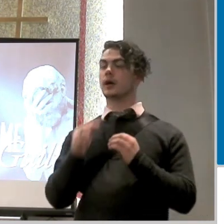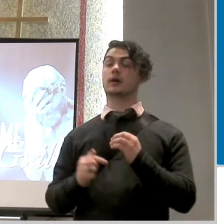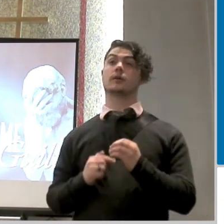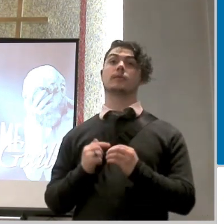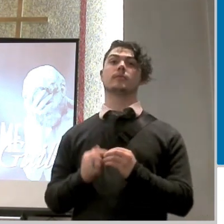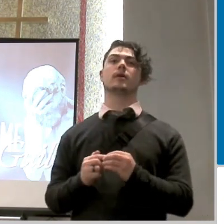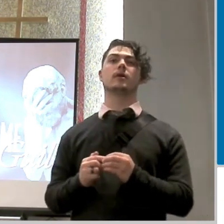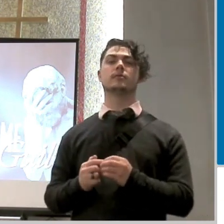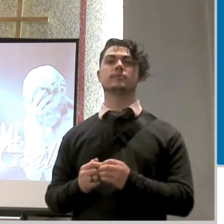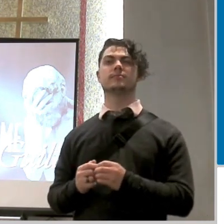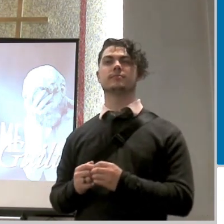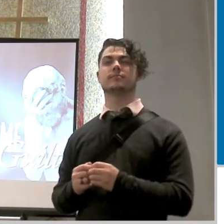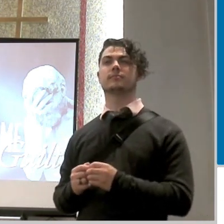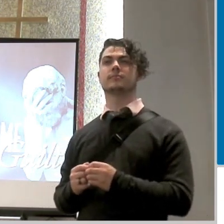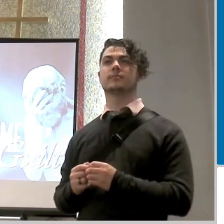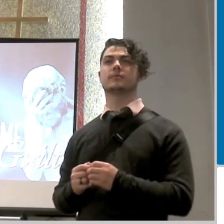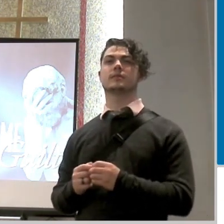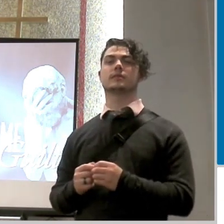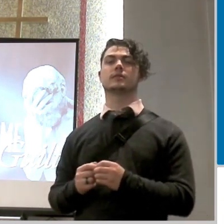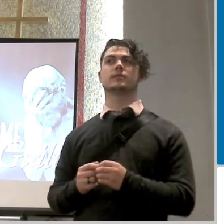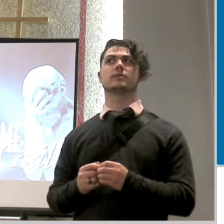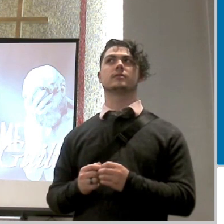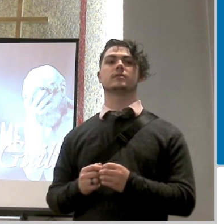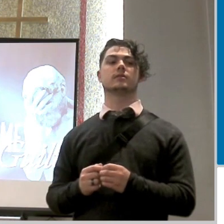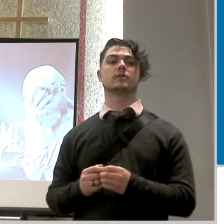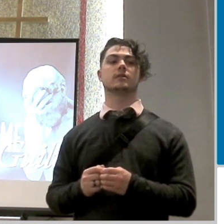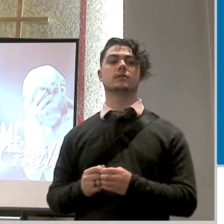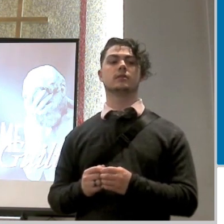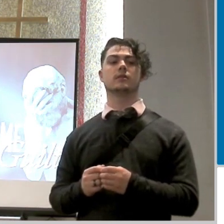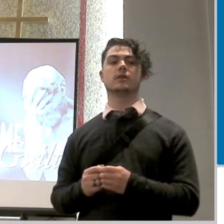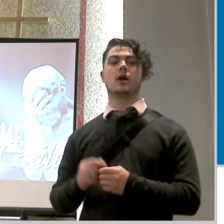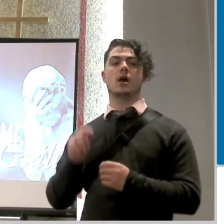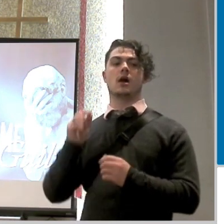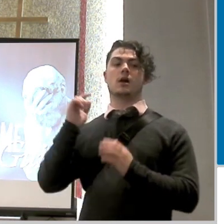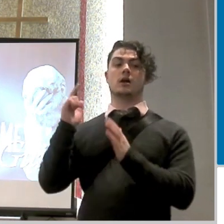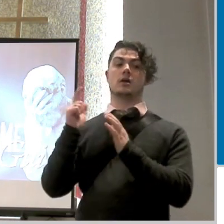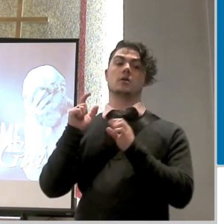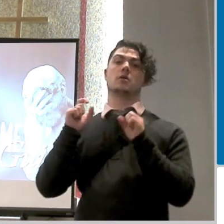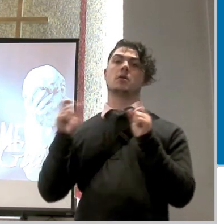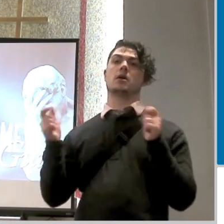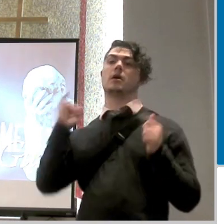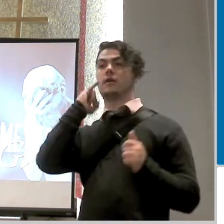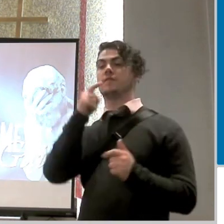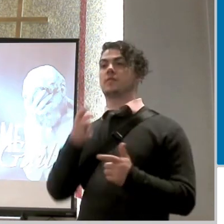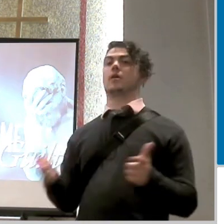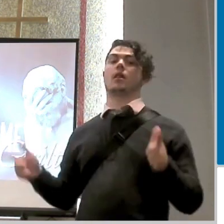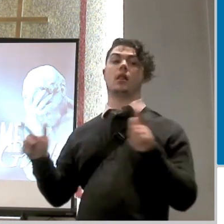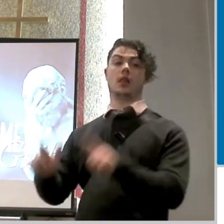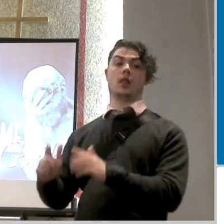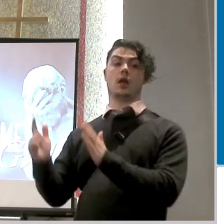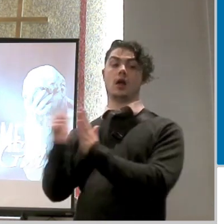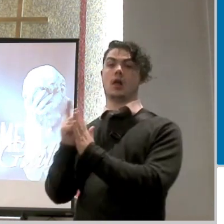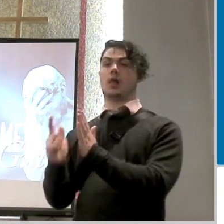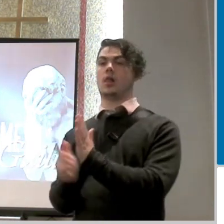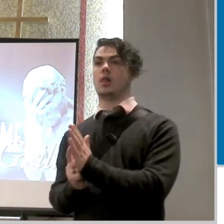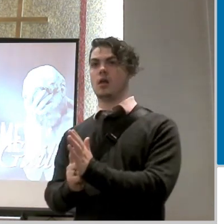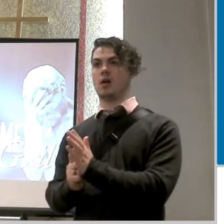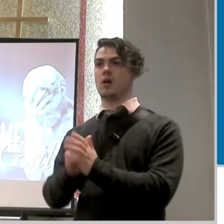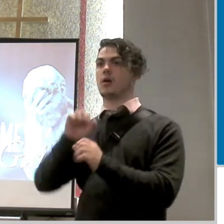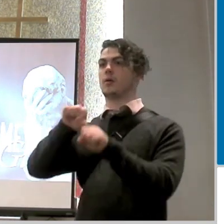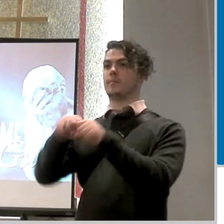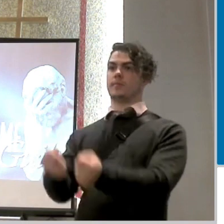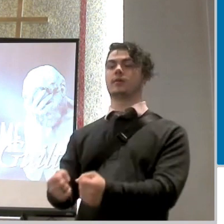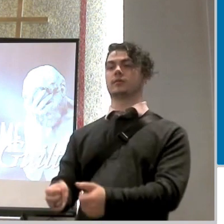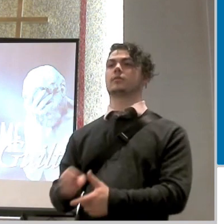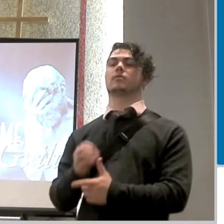committed a breach of conduct especially violating a law and involving a penalty right i've done something wrong it's very